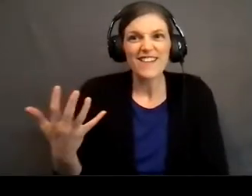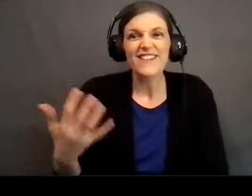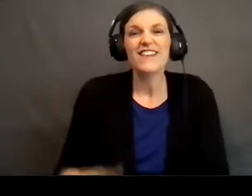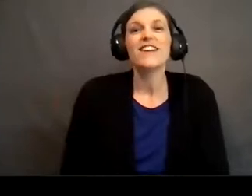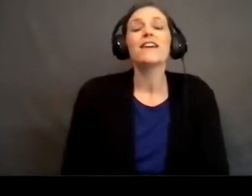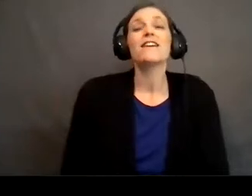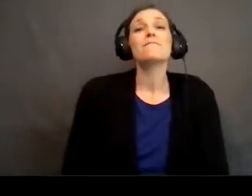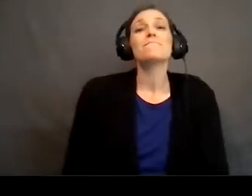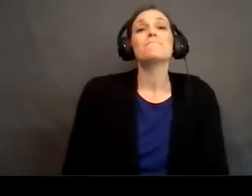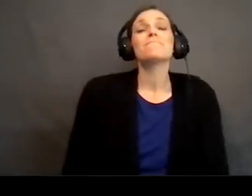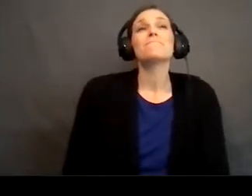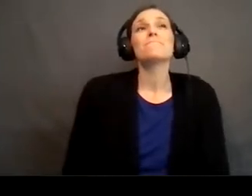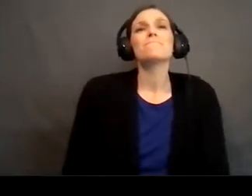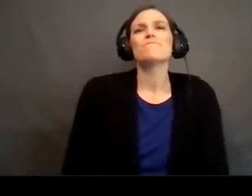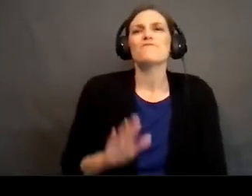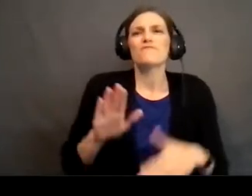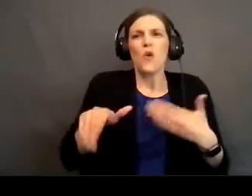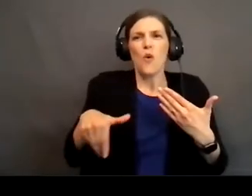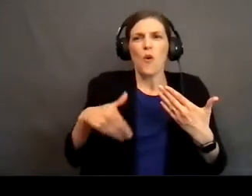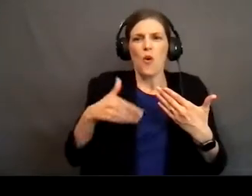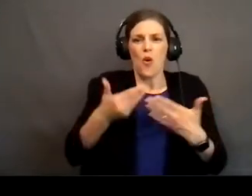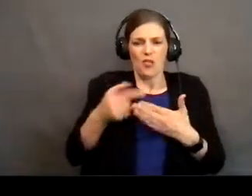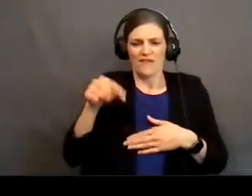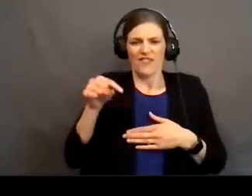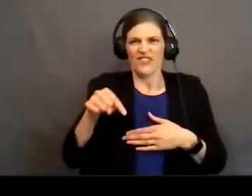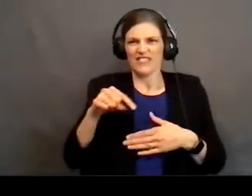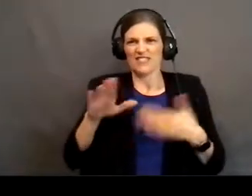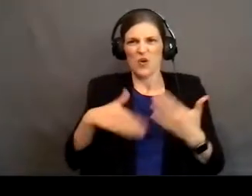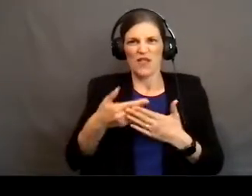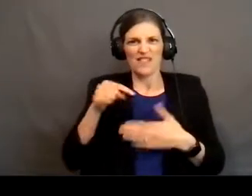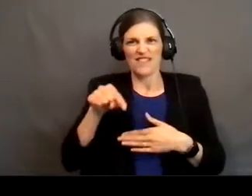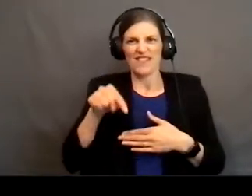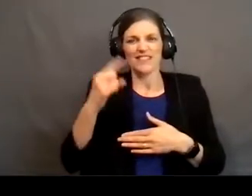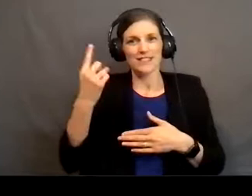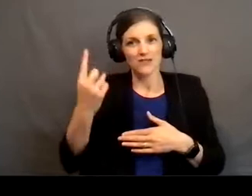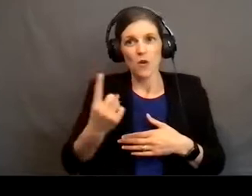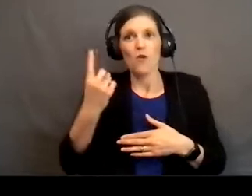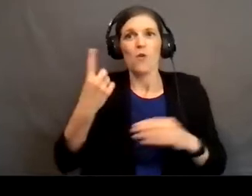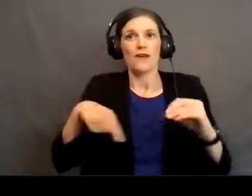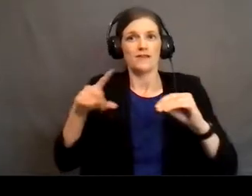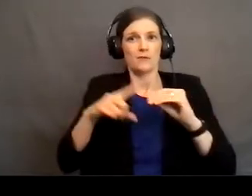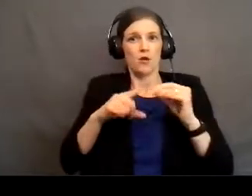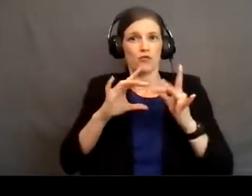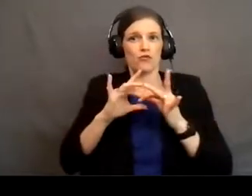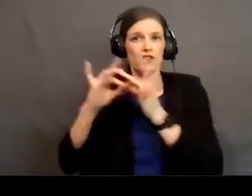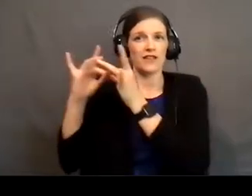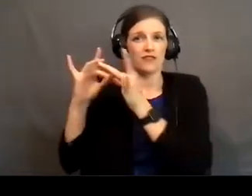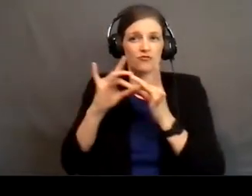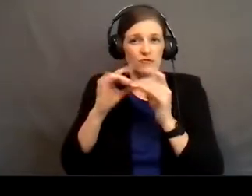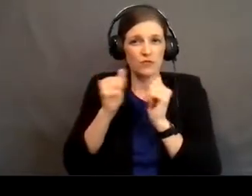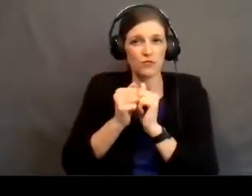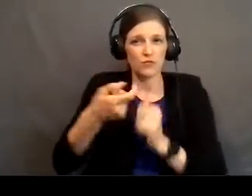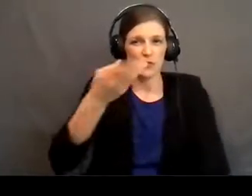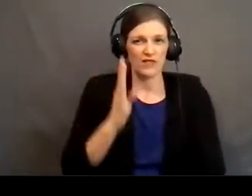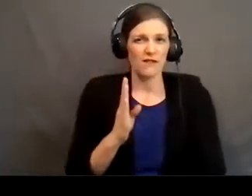because all of this all of this has always been about a relationship with God.